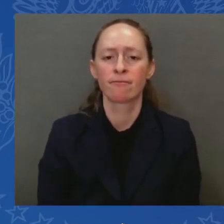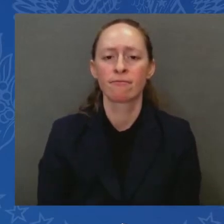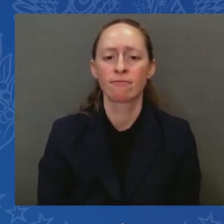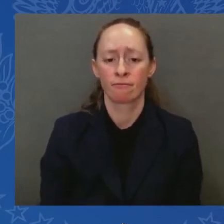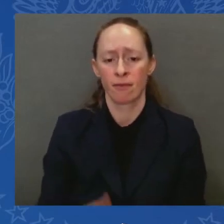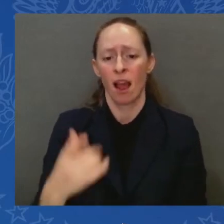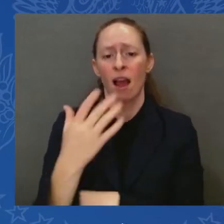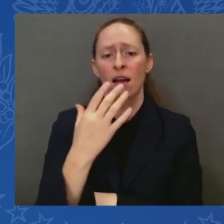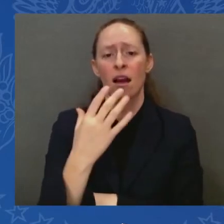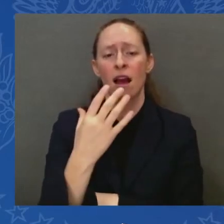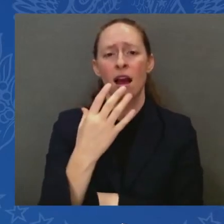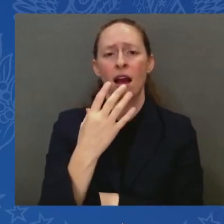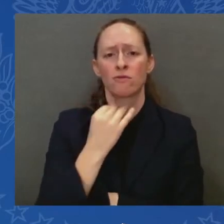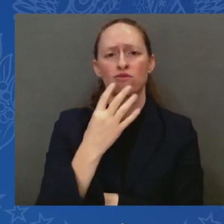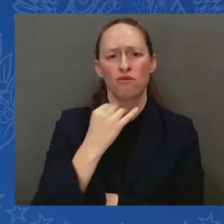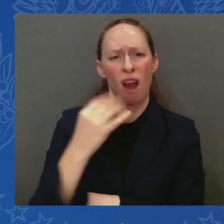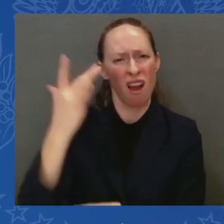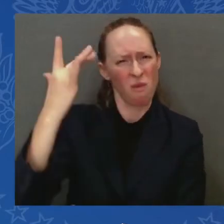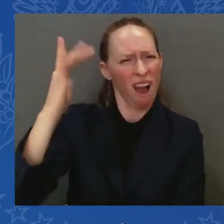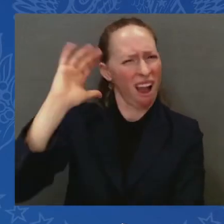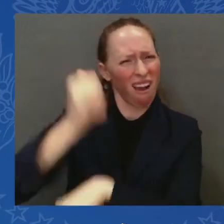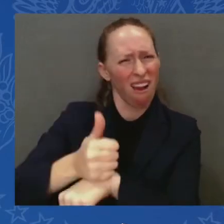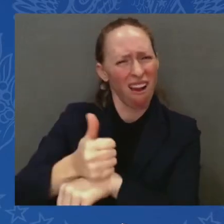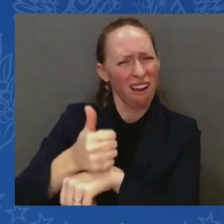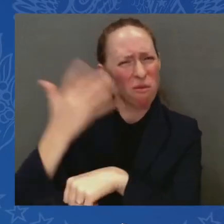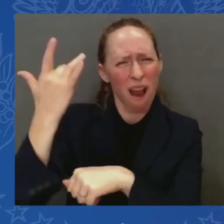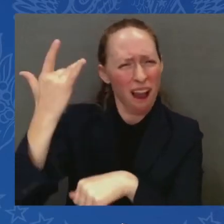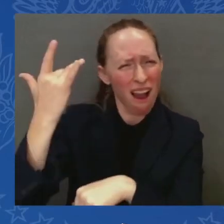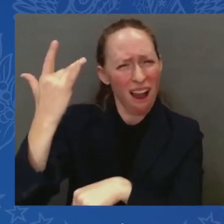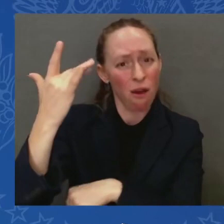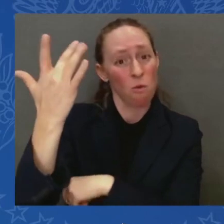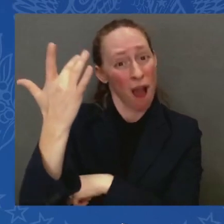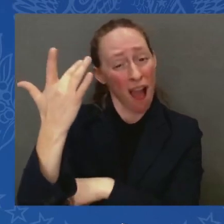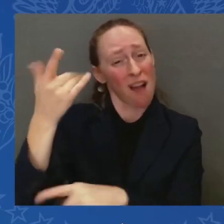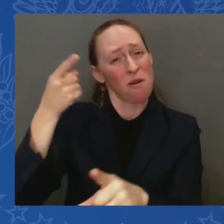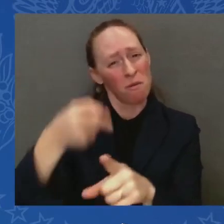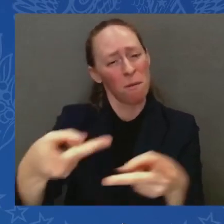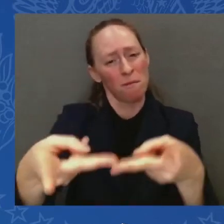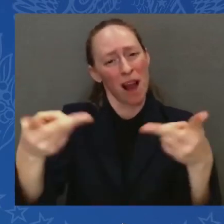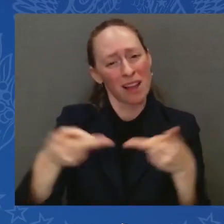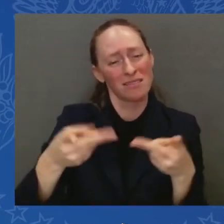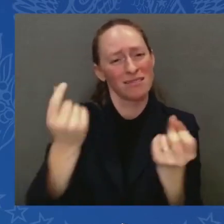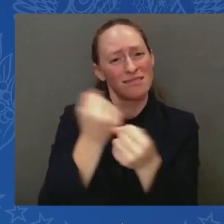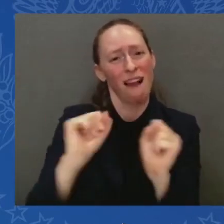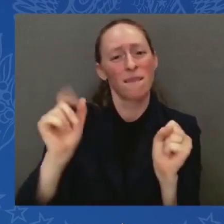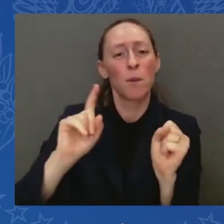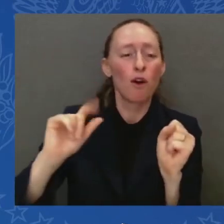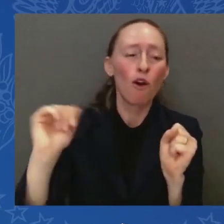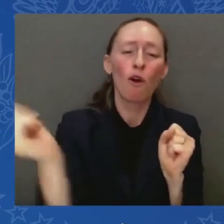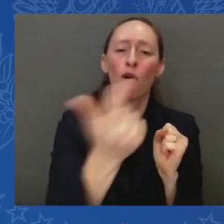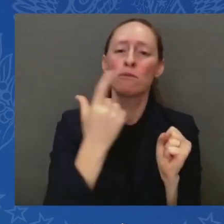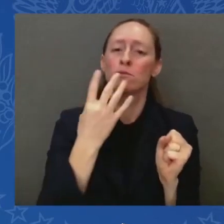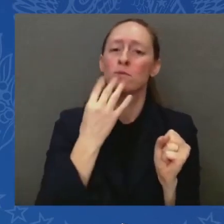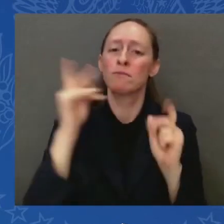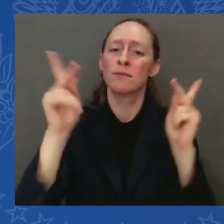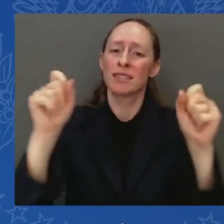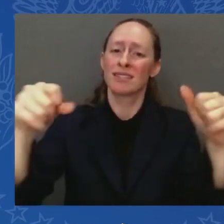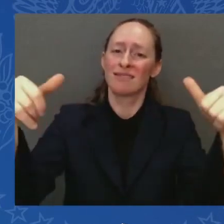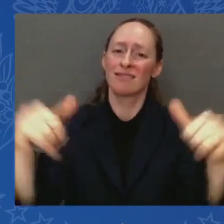Long said, if Israel didn't exist, we'd have to invent it. While it may not feel that way today,